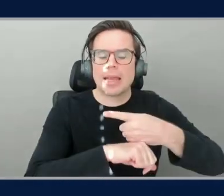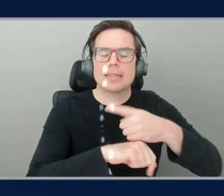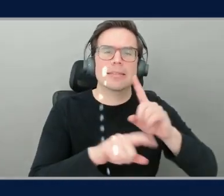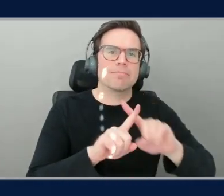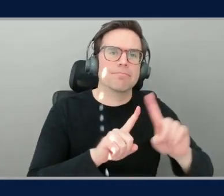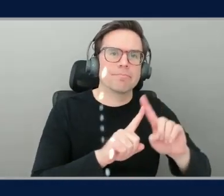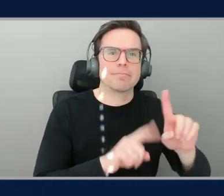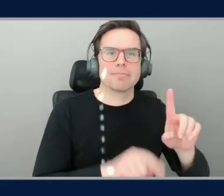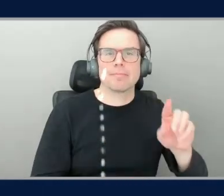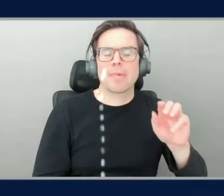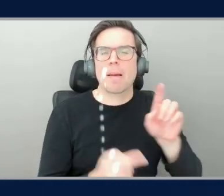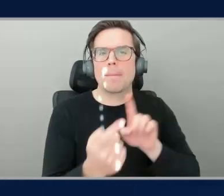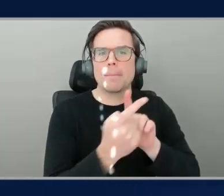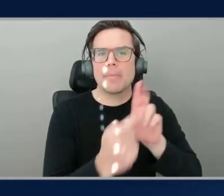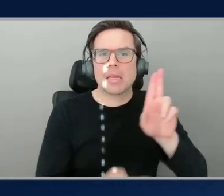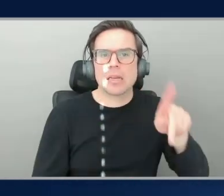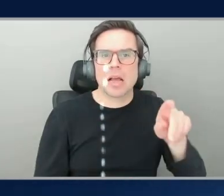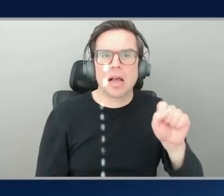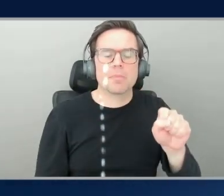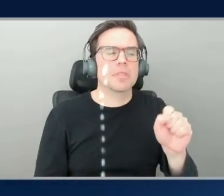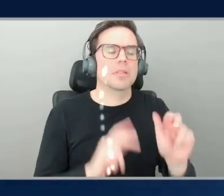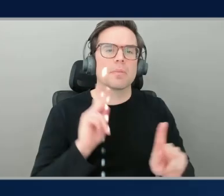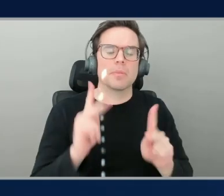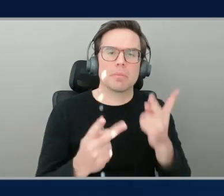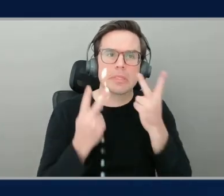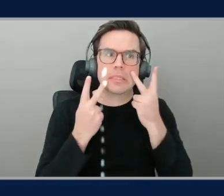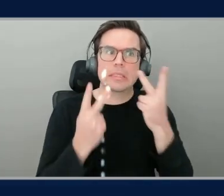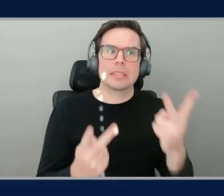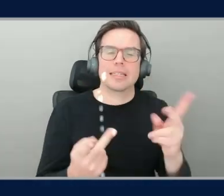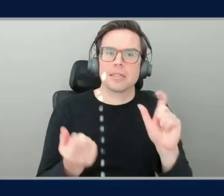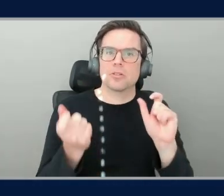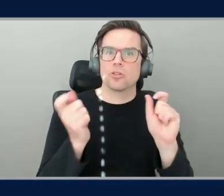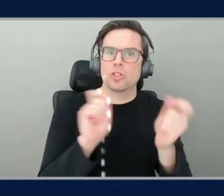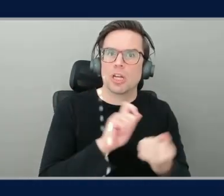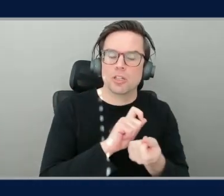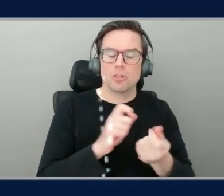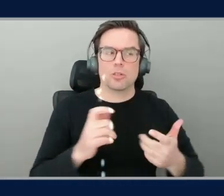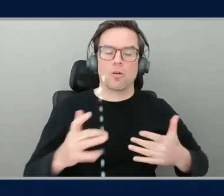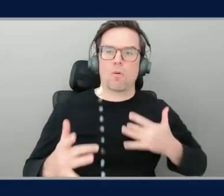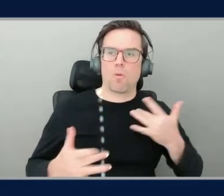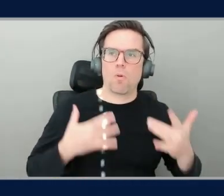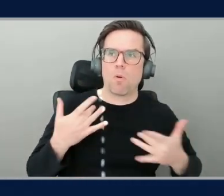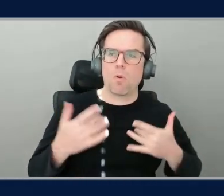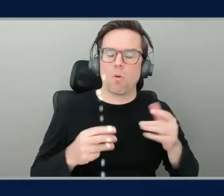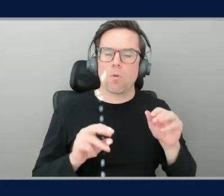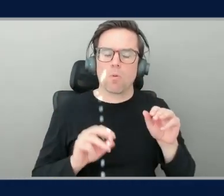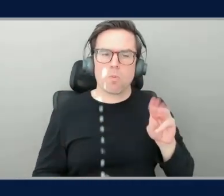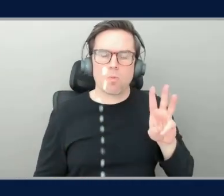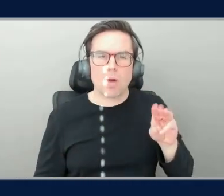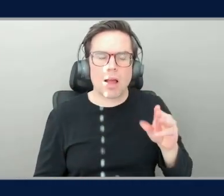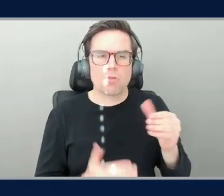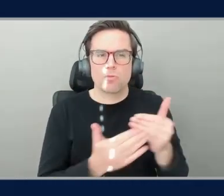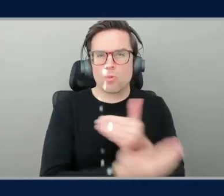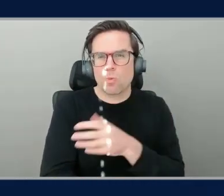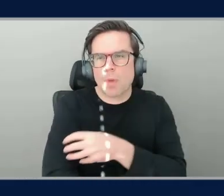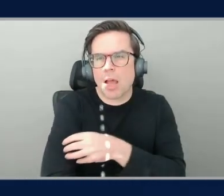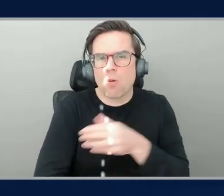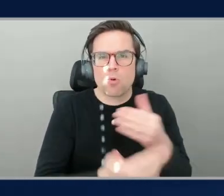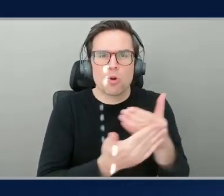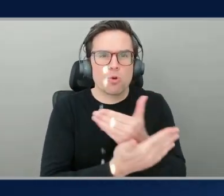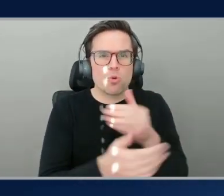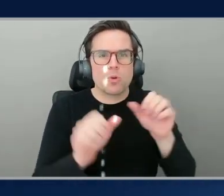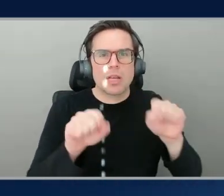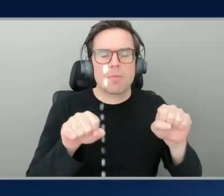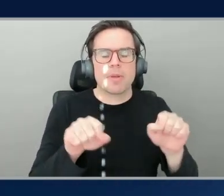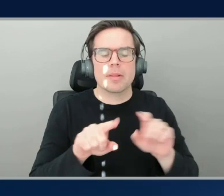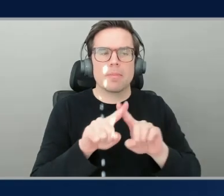seeing all these great changes. They're excited by them. They're saying, wow, this gives me some new power, some new capabilities. But they're a little bit kind of wondering, like,